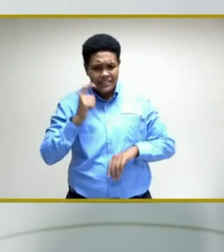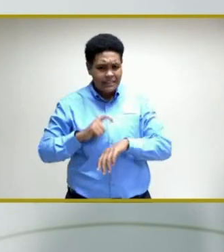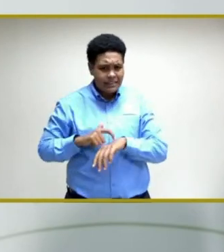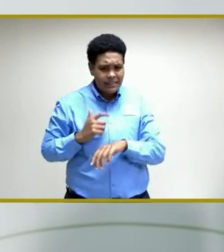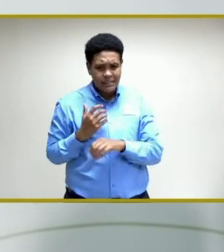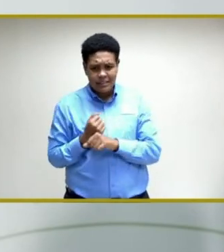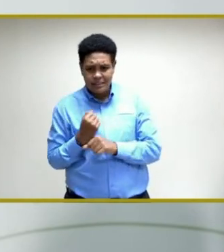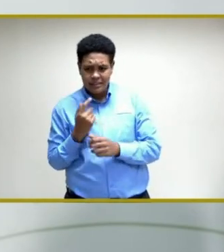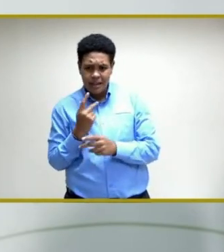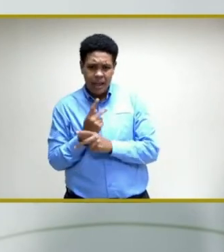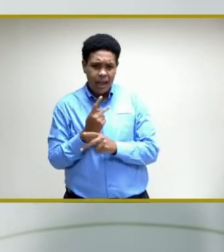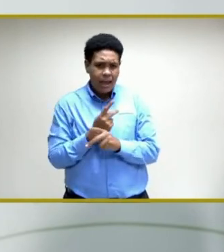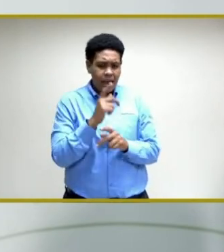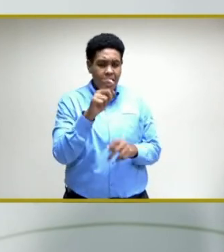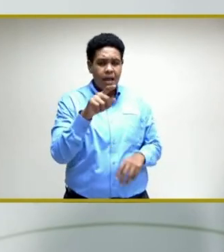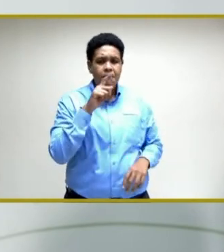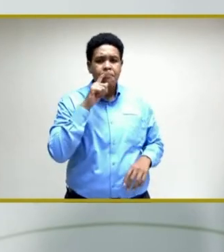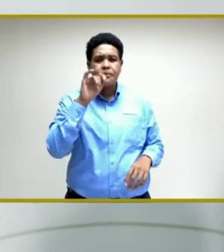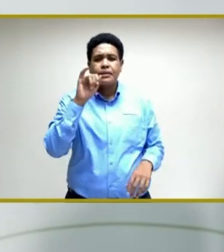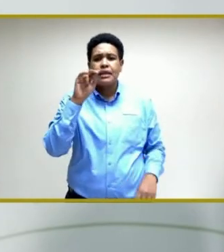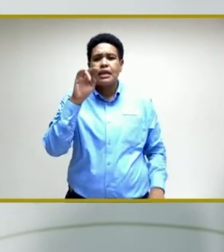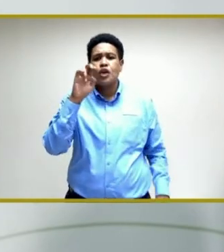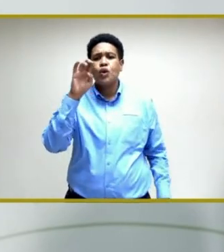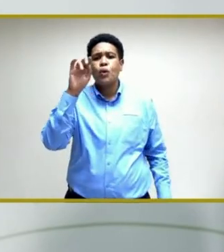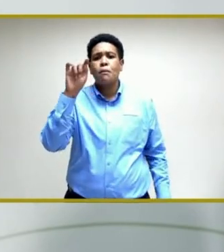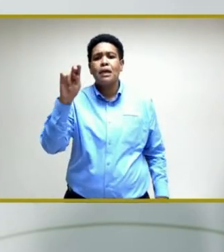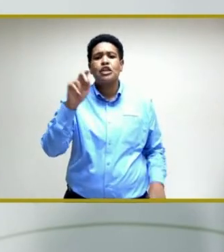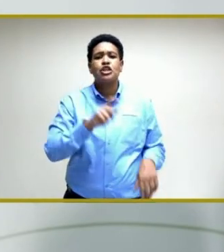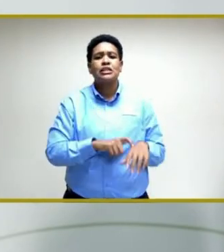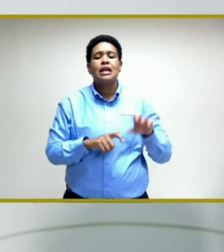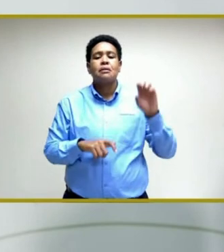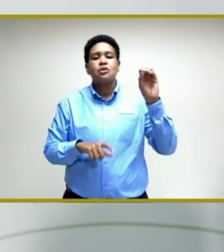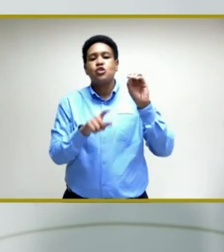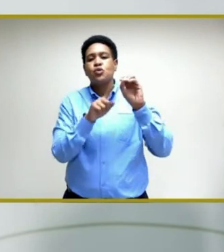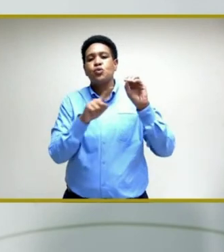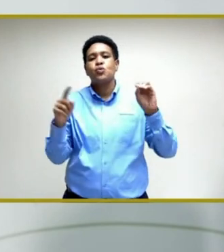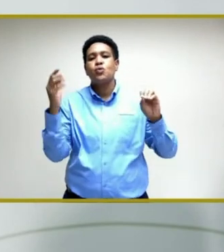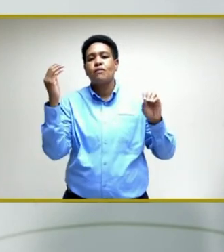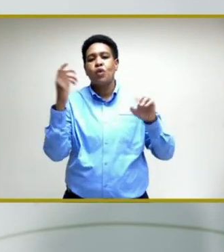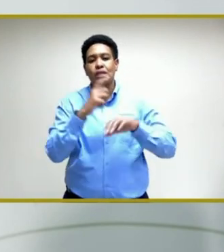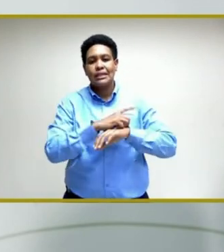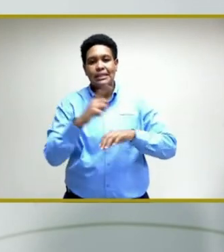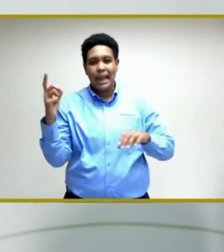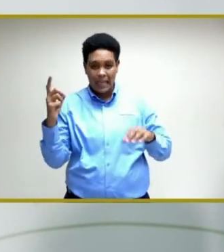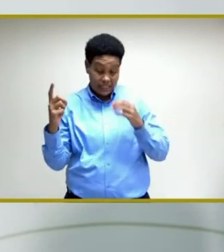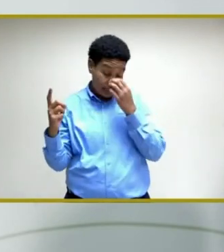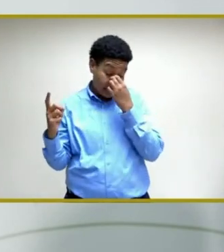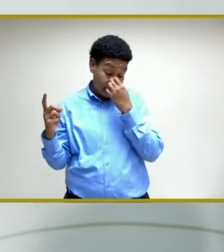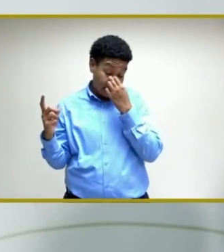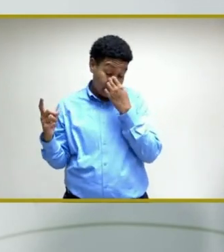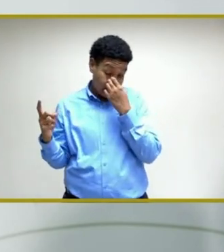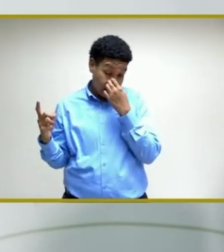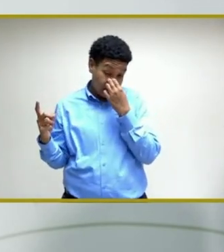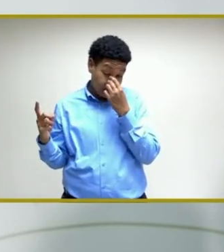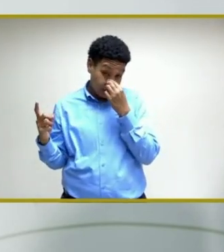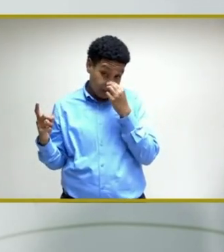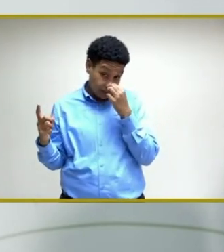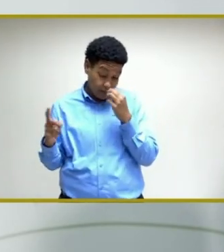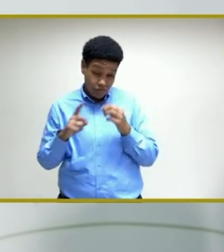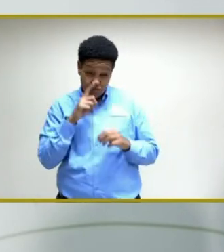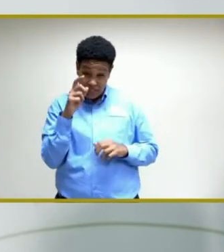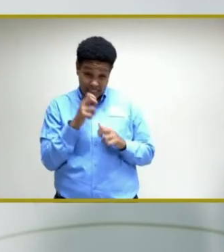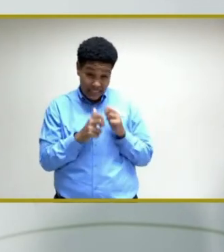The incubation period is zero to 14 days, and it is really difficult to ascertain